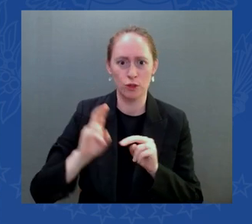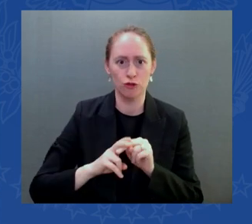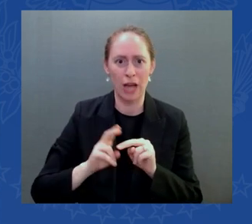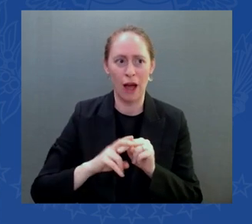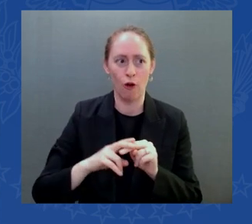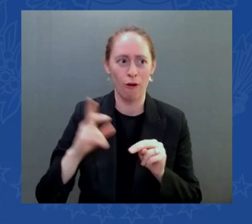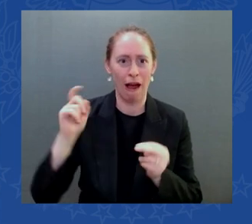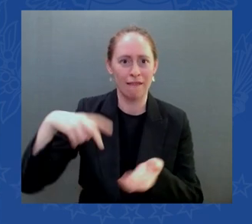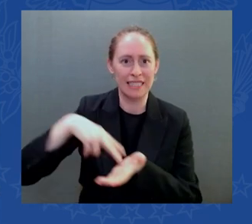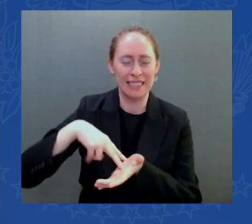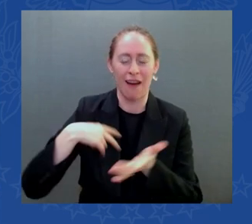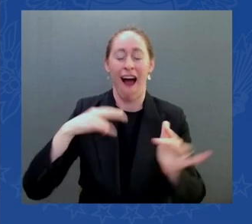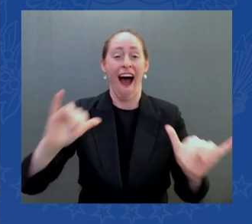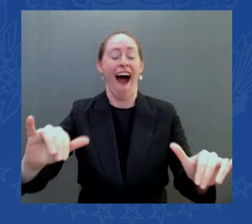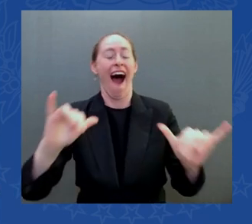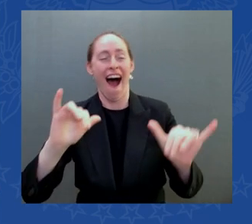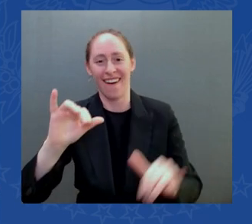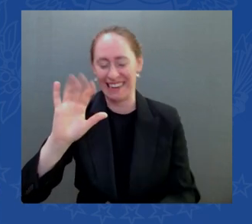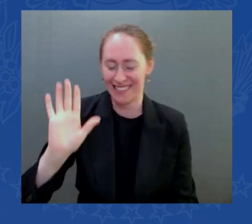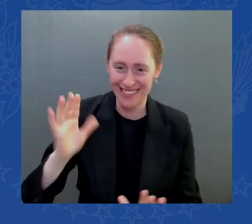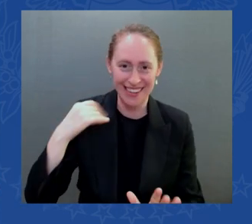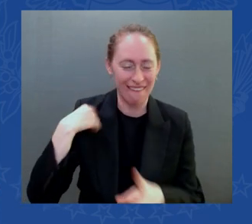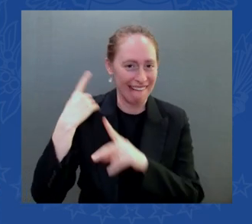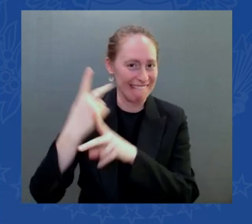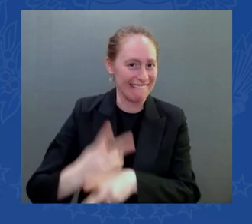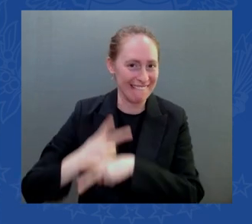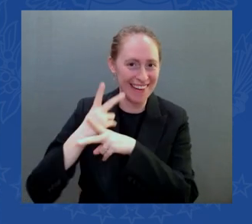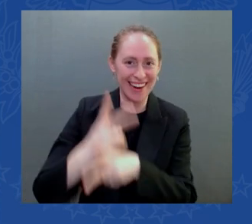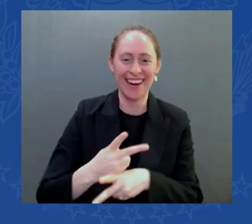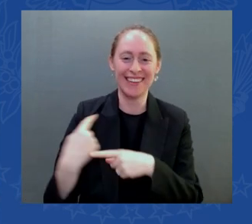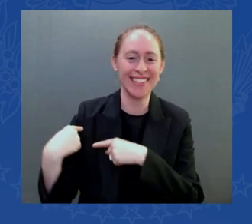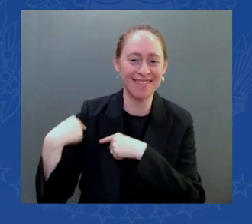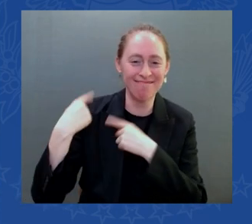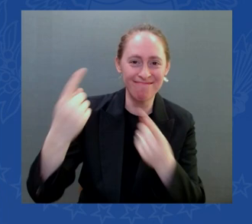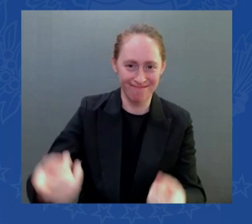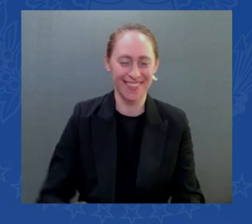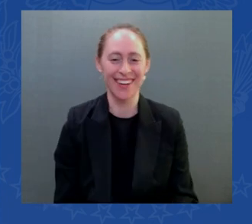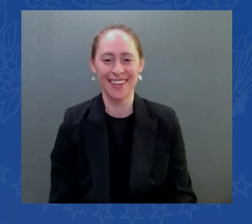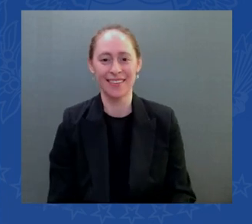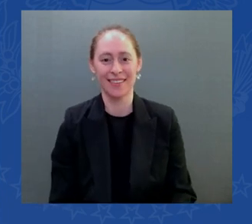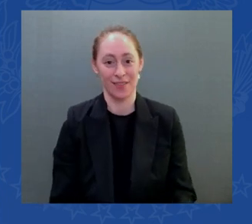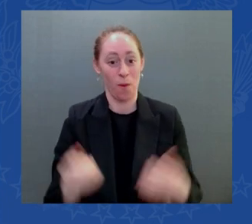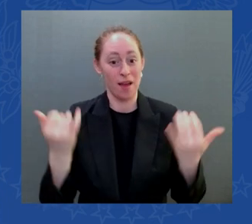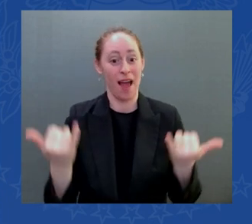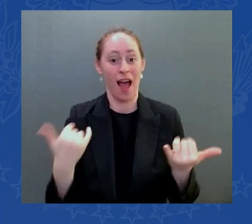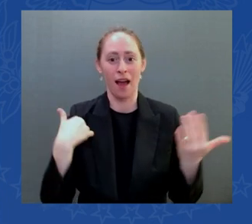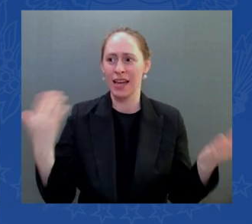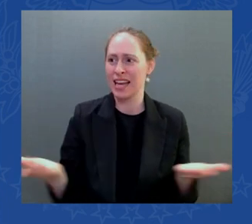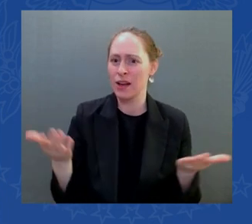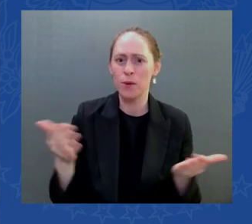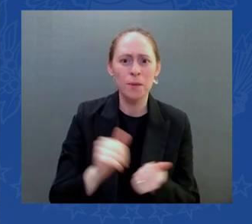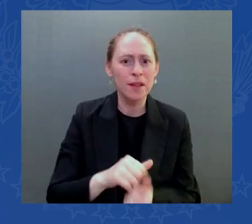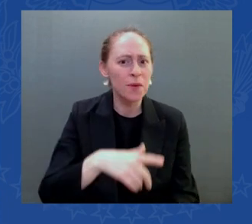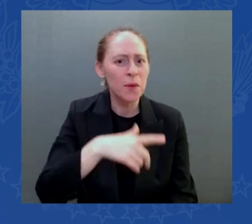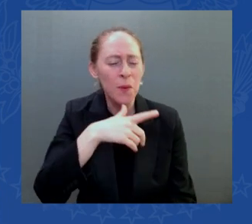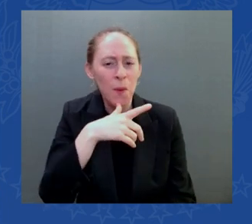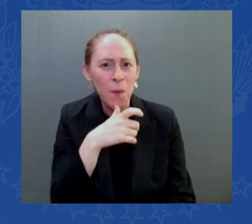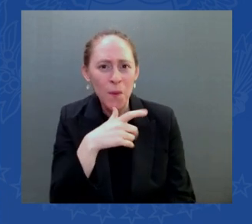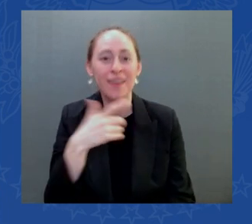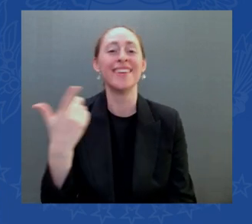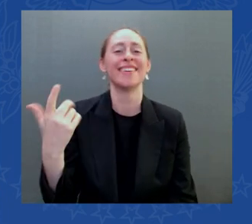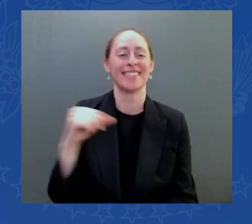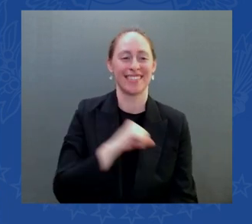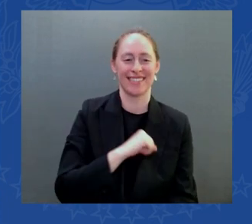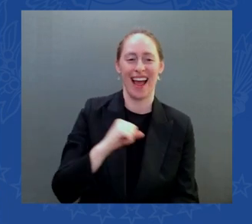Portsmouth with your senator Maggie Hassan who's been one of my friends for a long long time and to talk about investments we're making